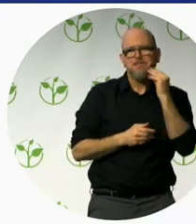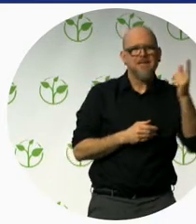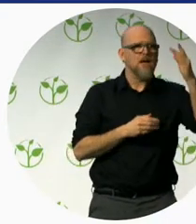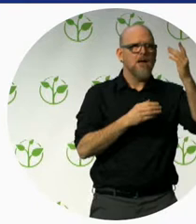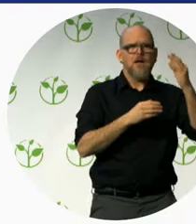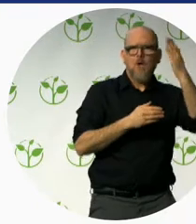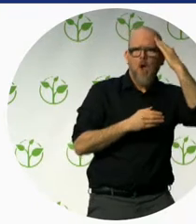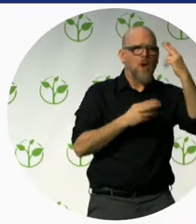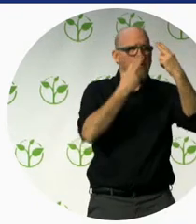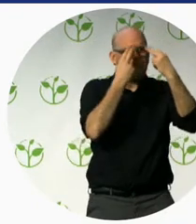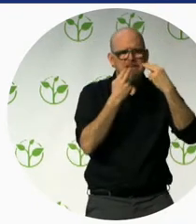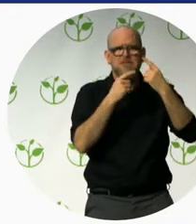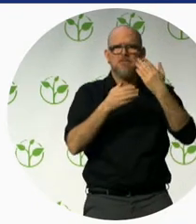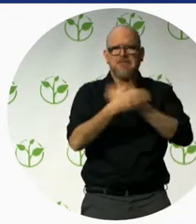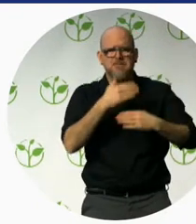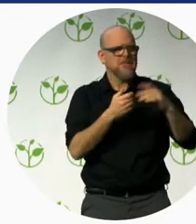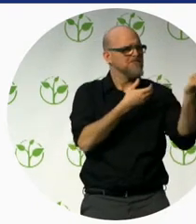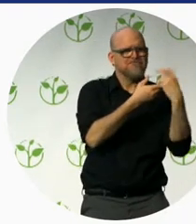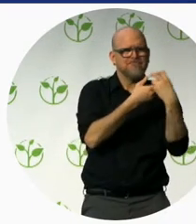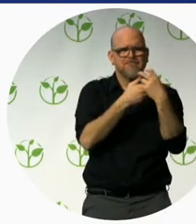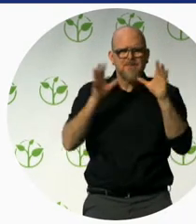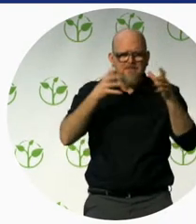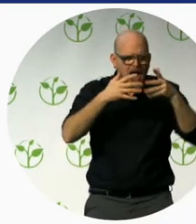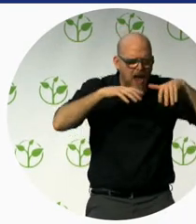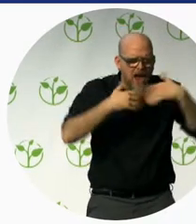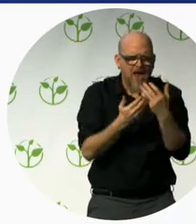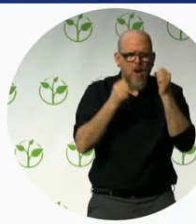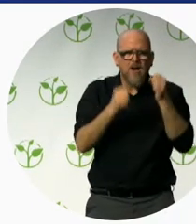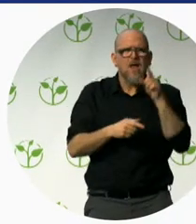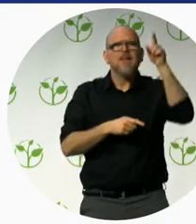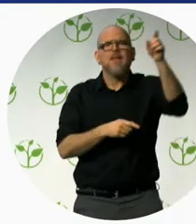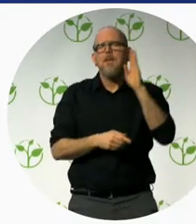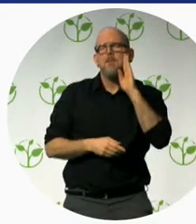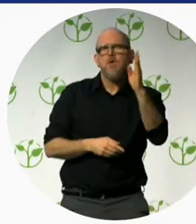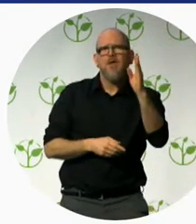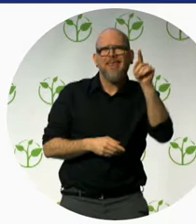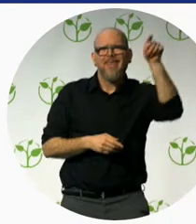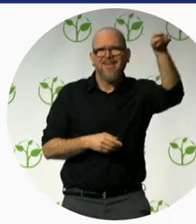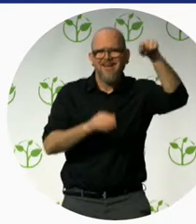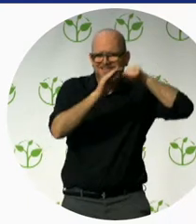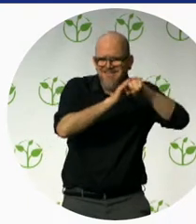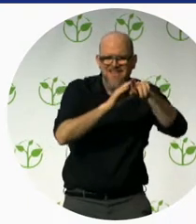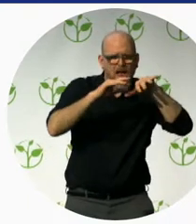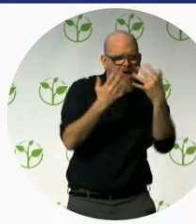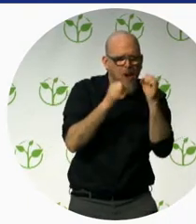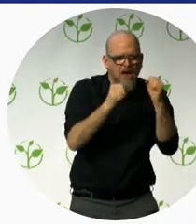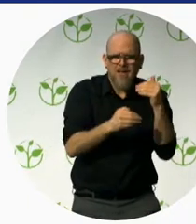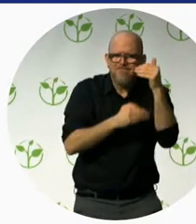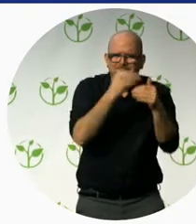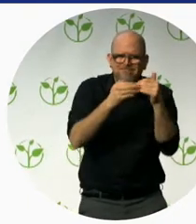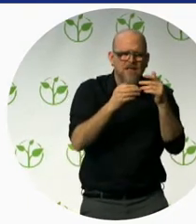Of course, this case, Visit Bruges, the city of Bruges. We're the main partner. The Bruges Social Services.